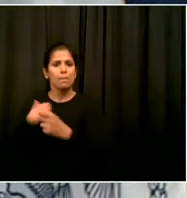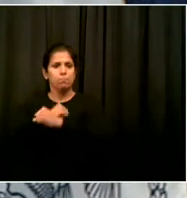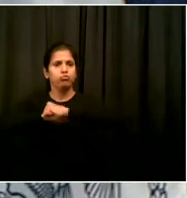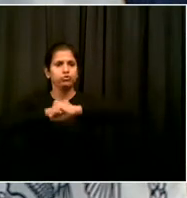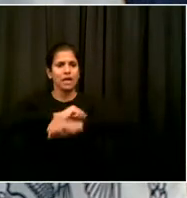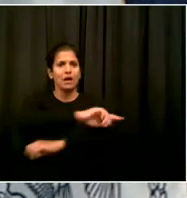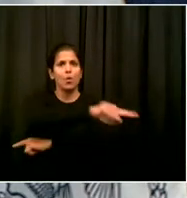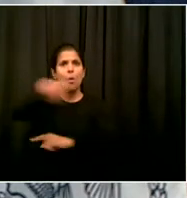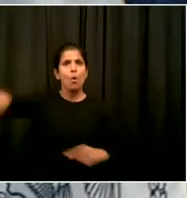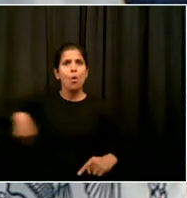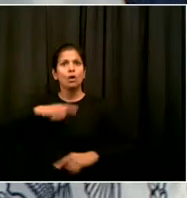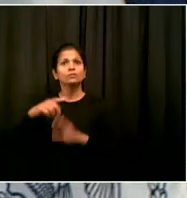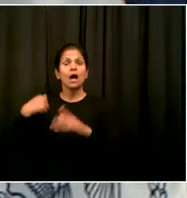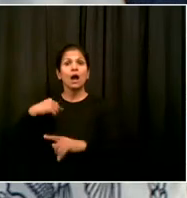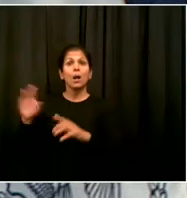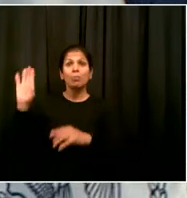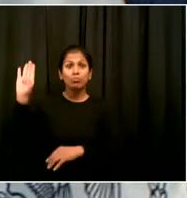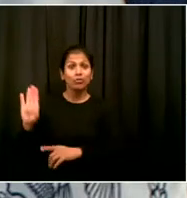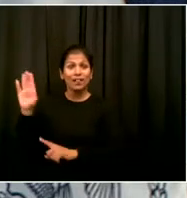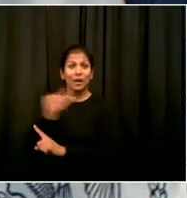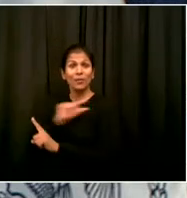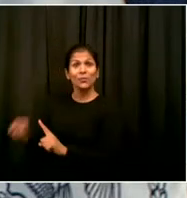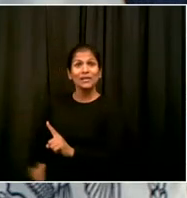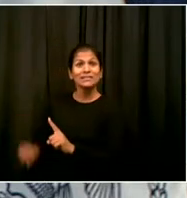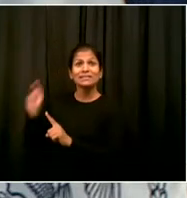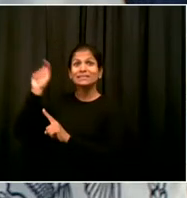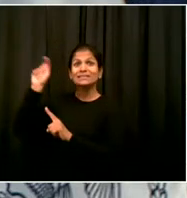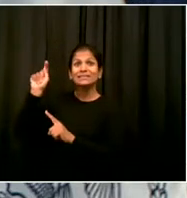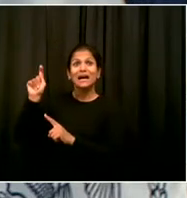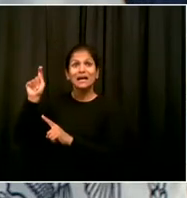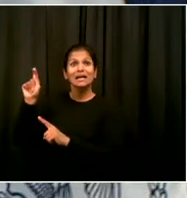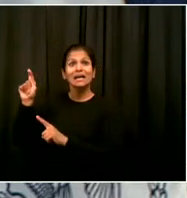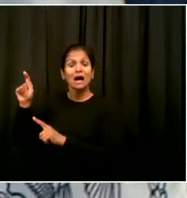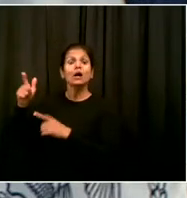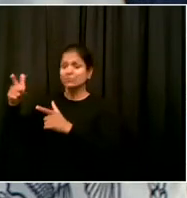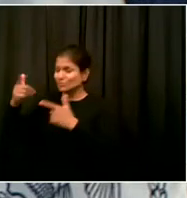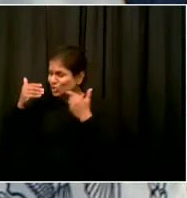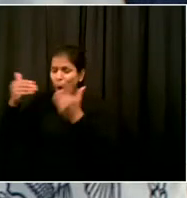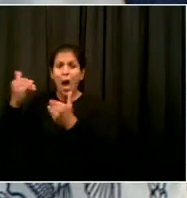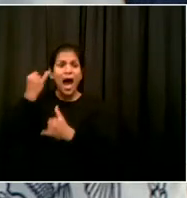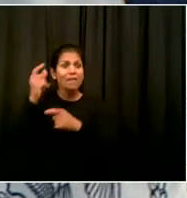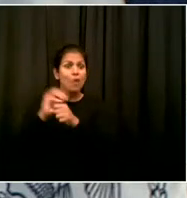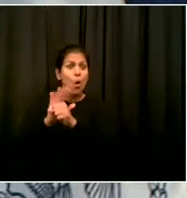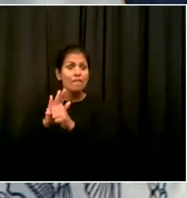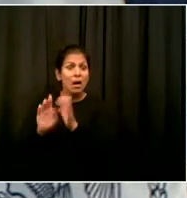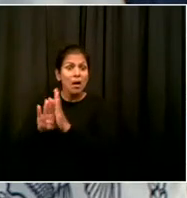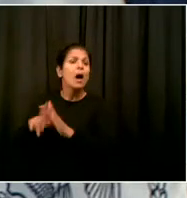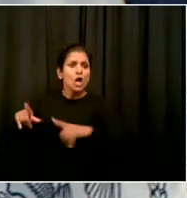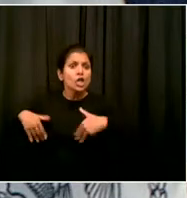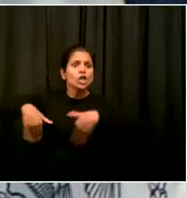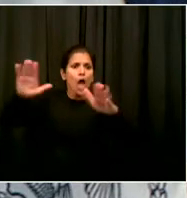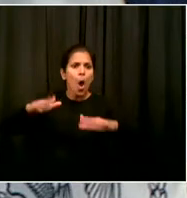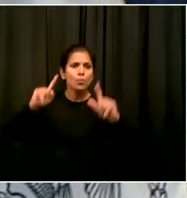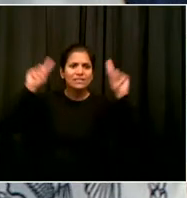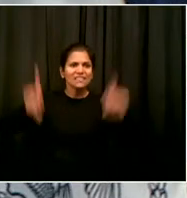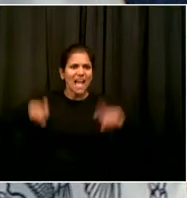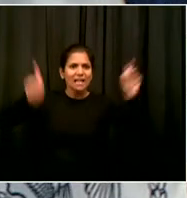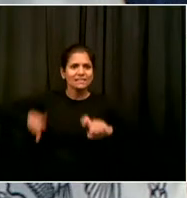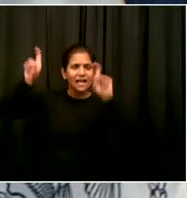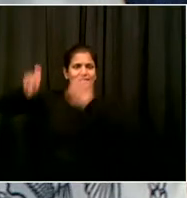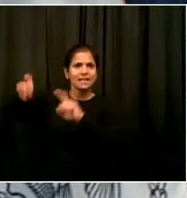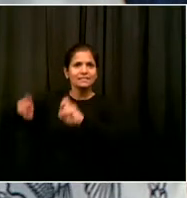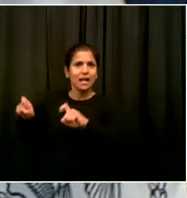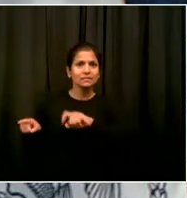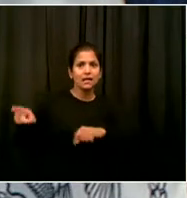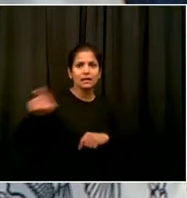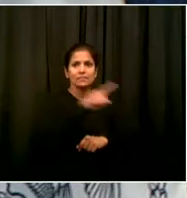got tested in record numbers. They're wearing face masks. It's making a huge difference. But we are not out of the woods. So any of the issues still